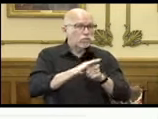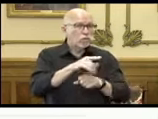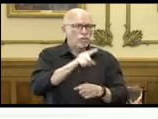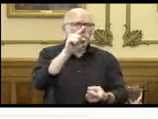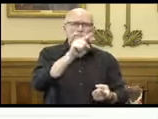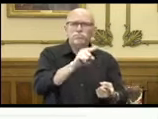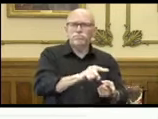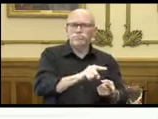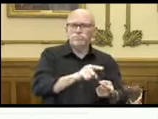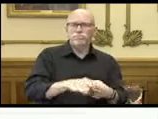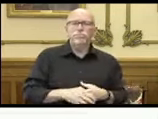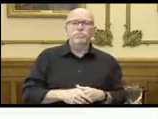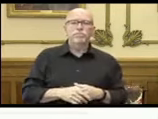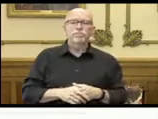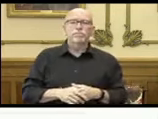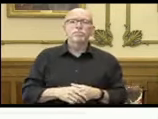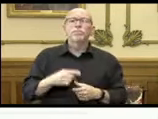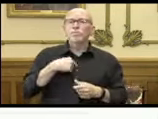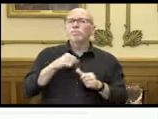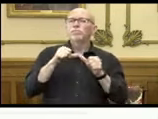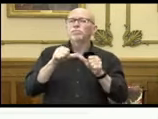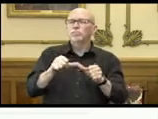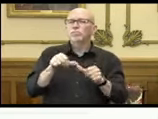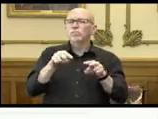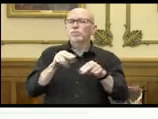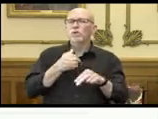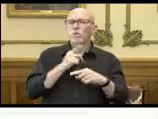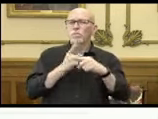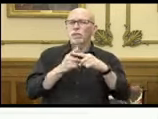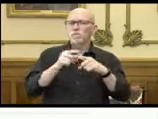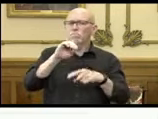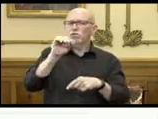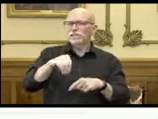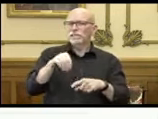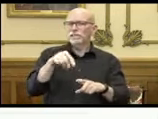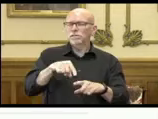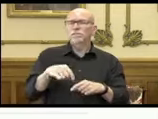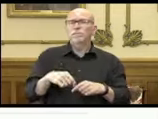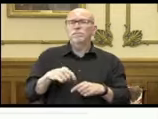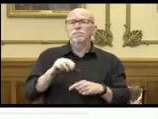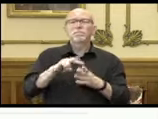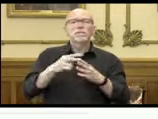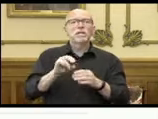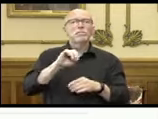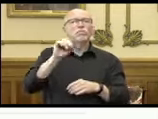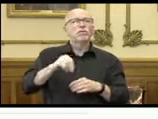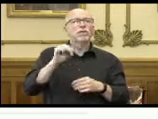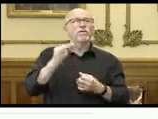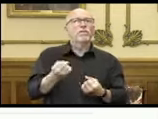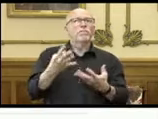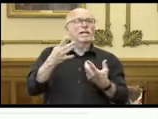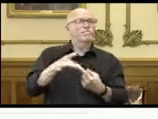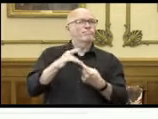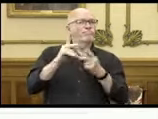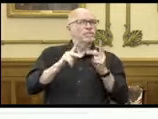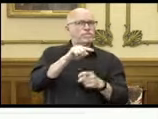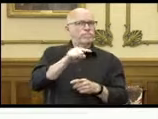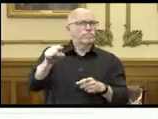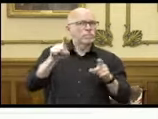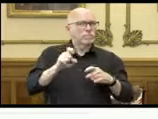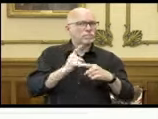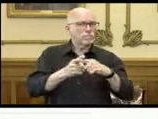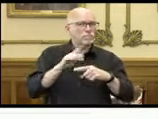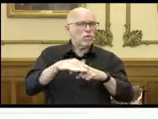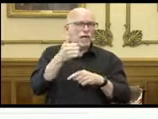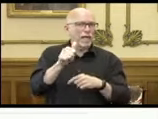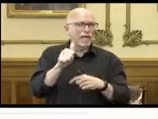dropped. We also continue to look at our positivity rate, which is the percentage of unique individuals who test positive on